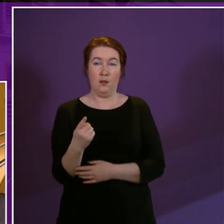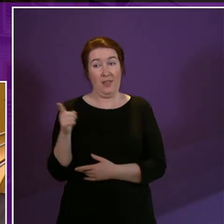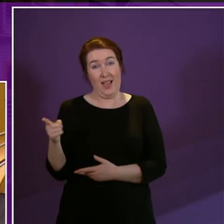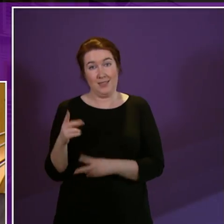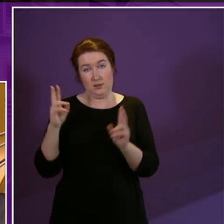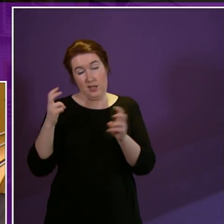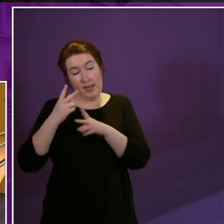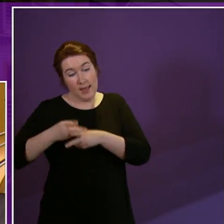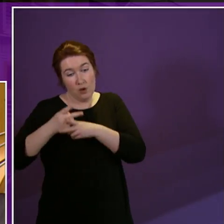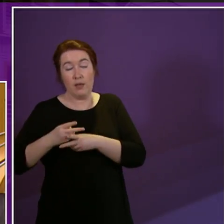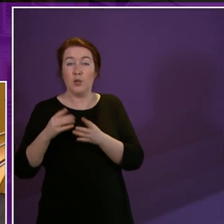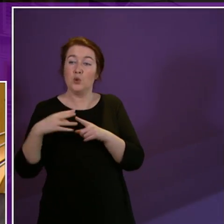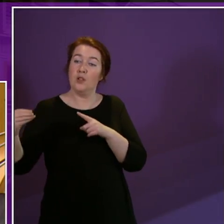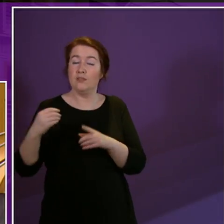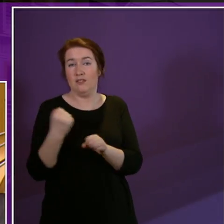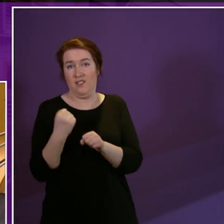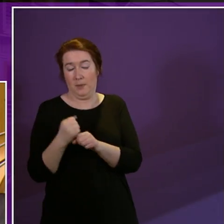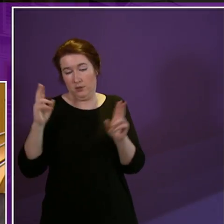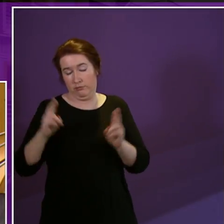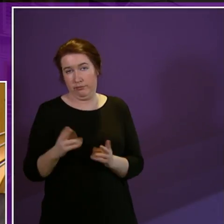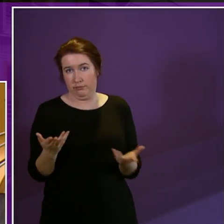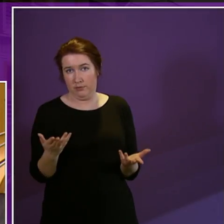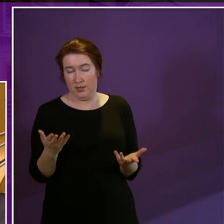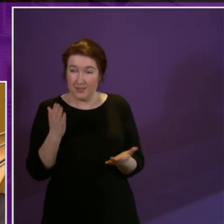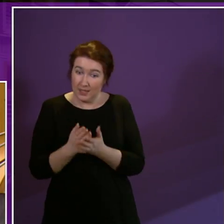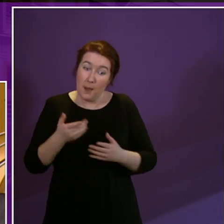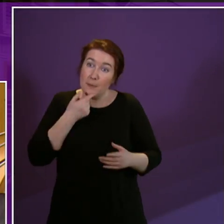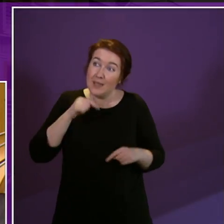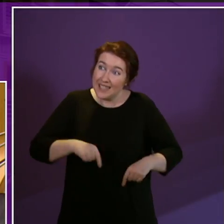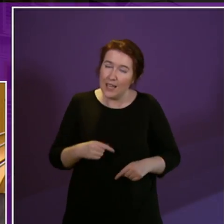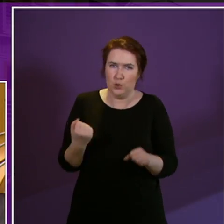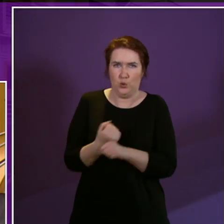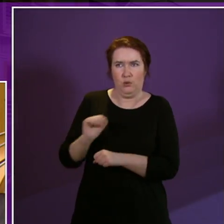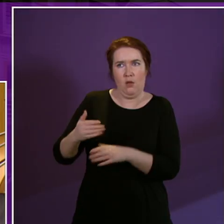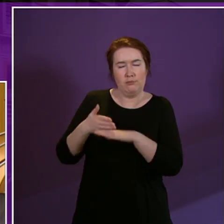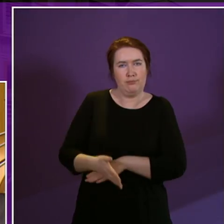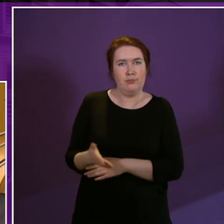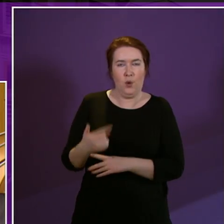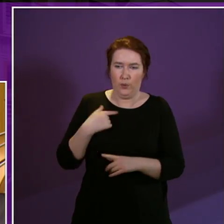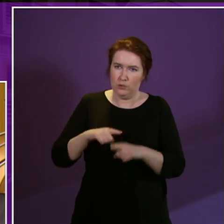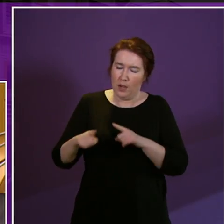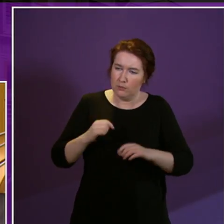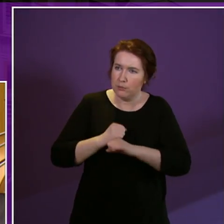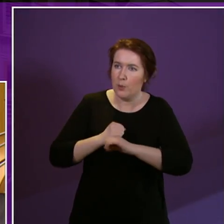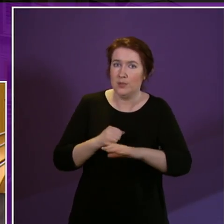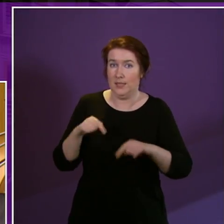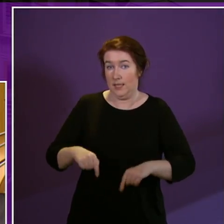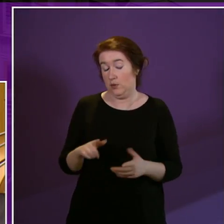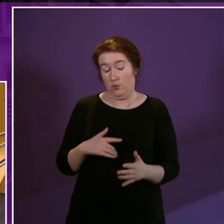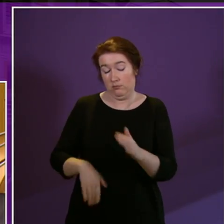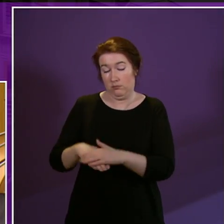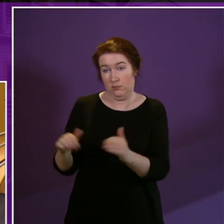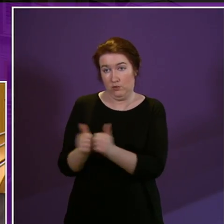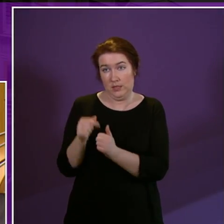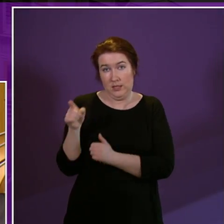for you in the UK and the people here are actually doing their work for them by actually promoting that as well so I absolutely agree